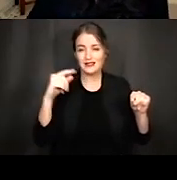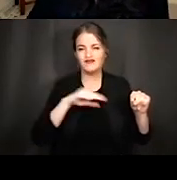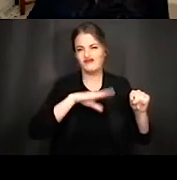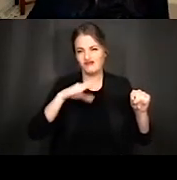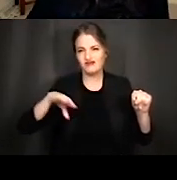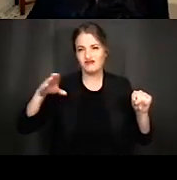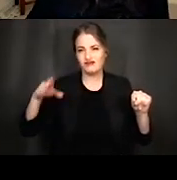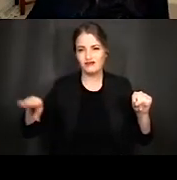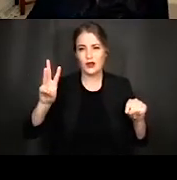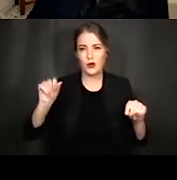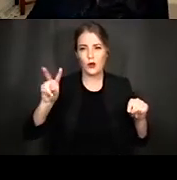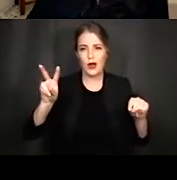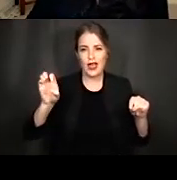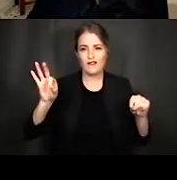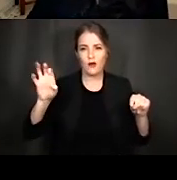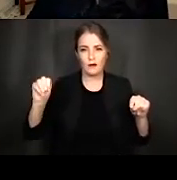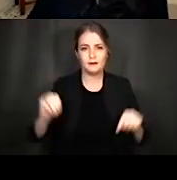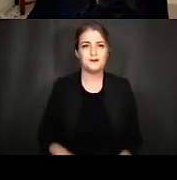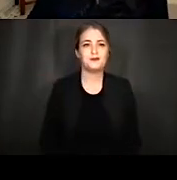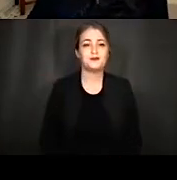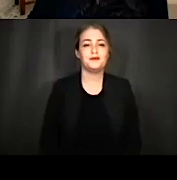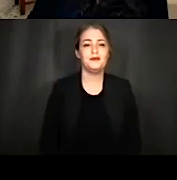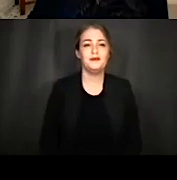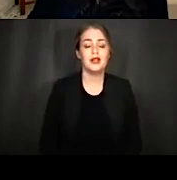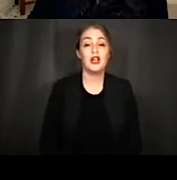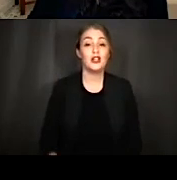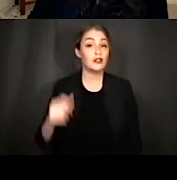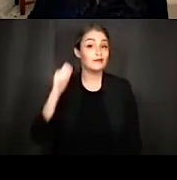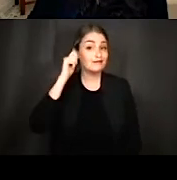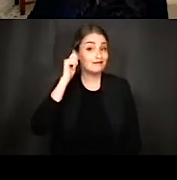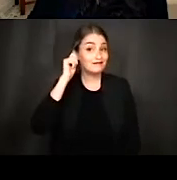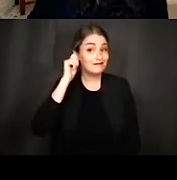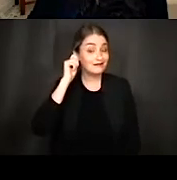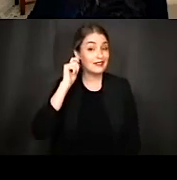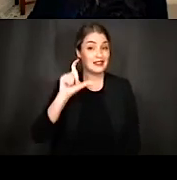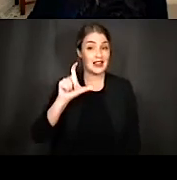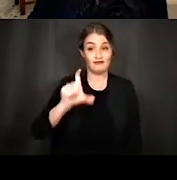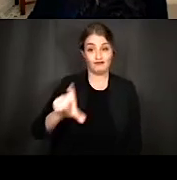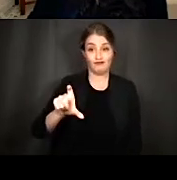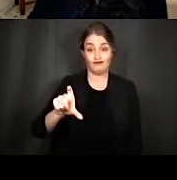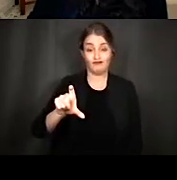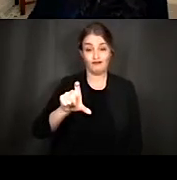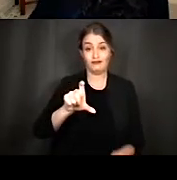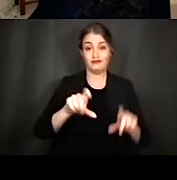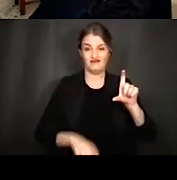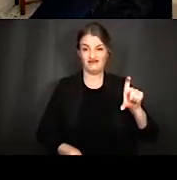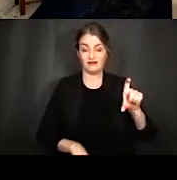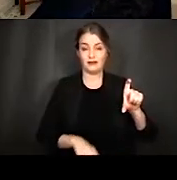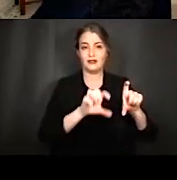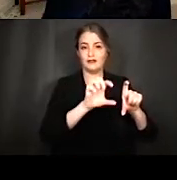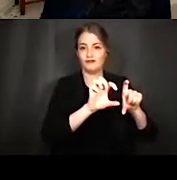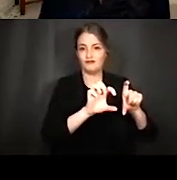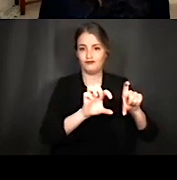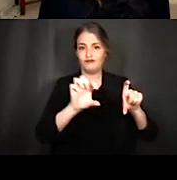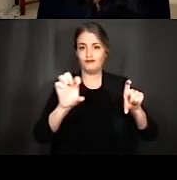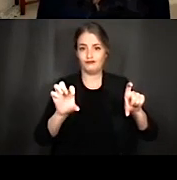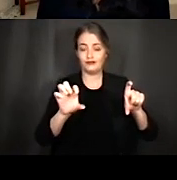The pinup funnels sound through the ear canal, which causes vibrations of the eardrum. This energy is